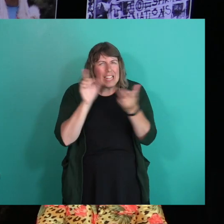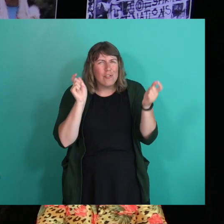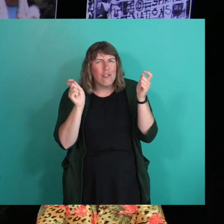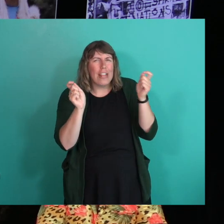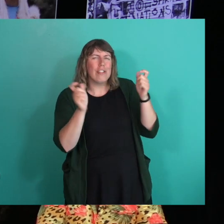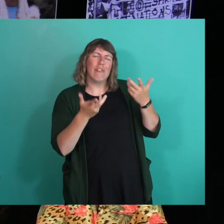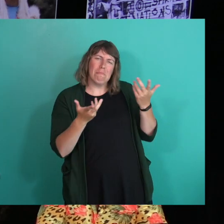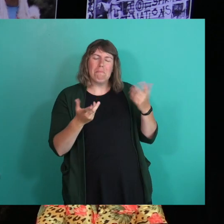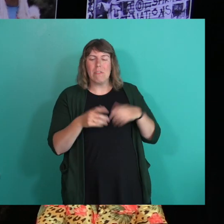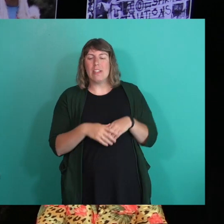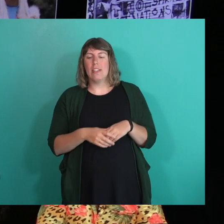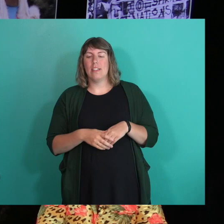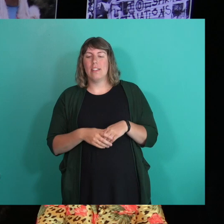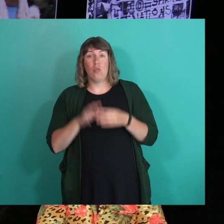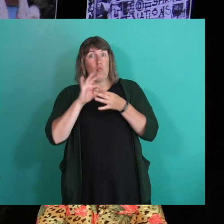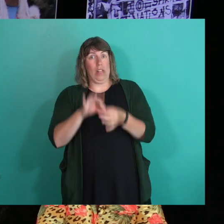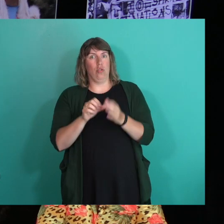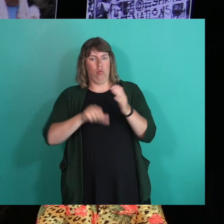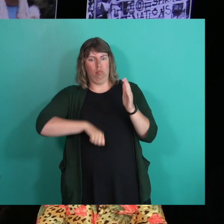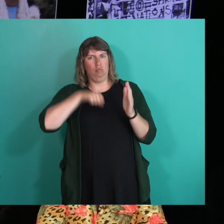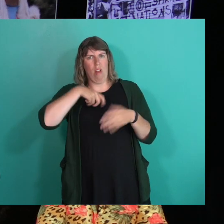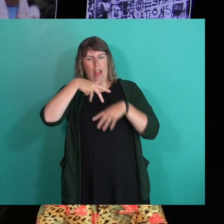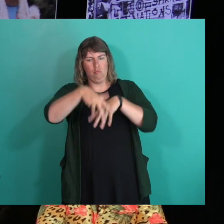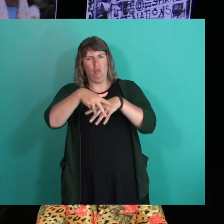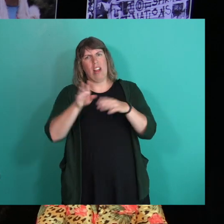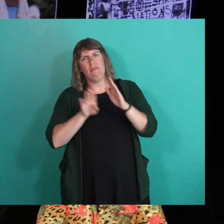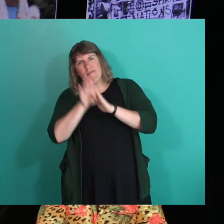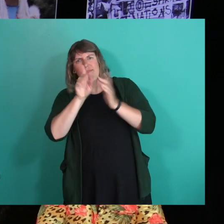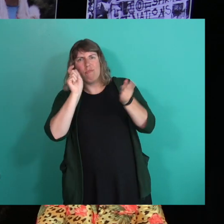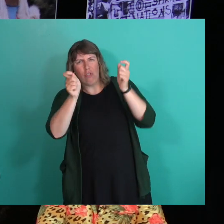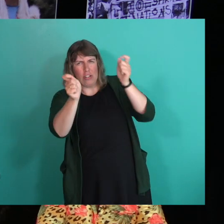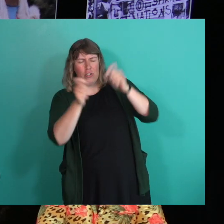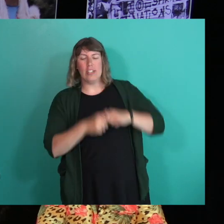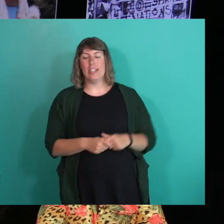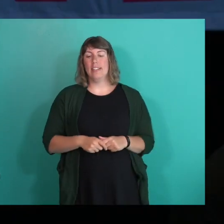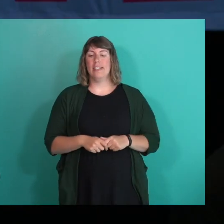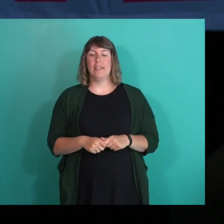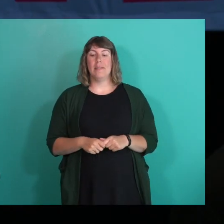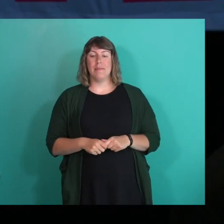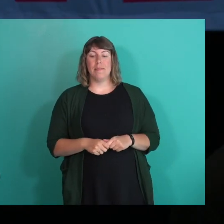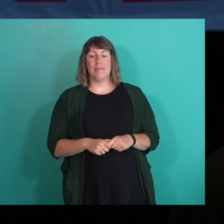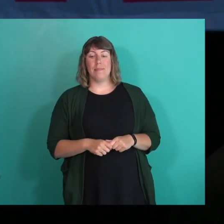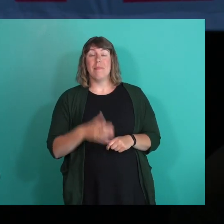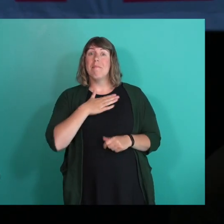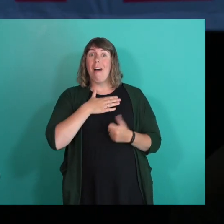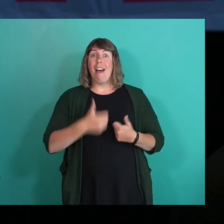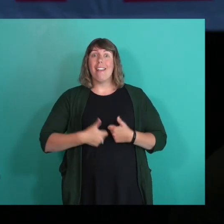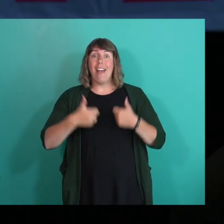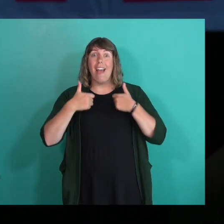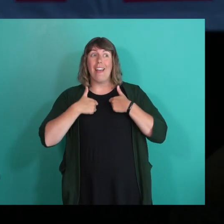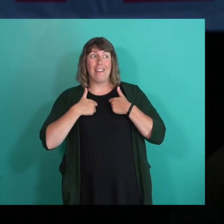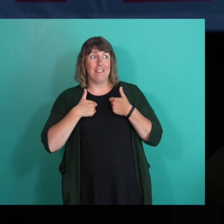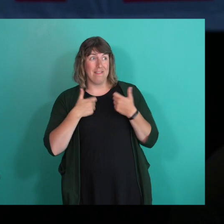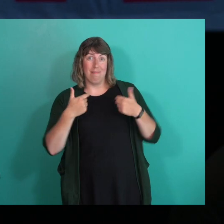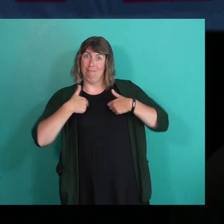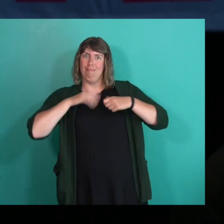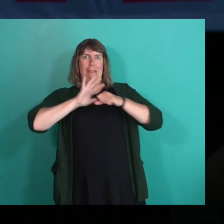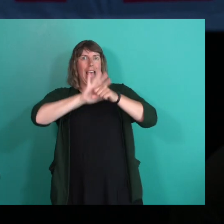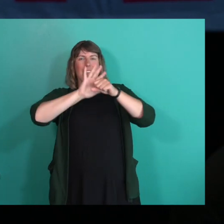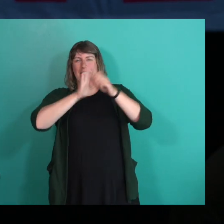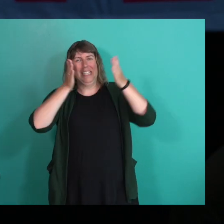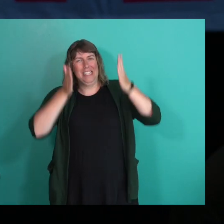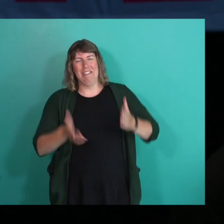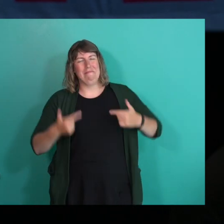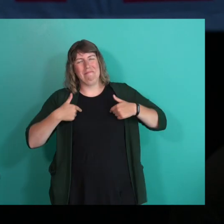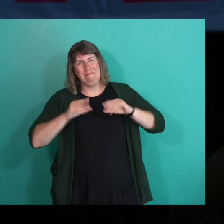years in terms of the development of the Pride Parade. And I mean, the thing is, my life, I'm an activist. And